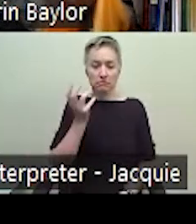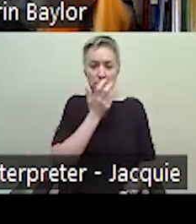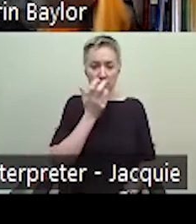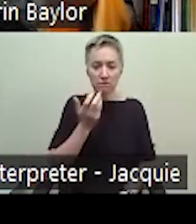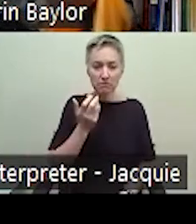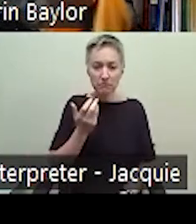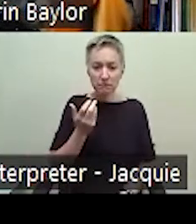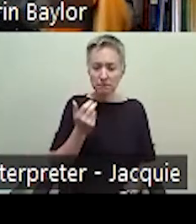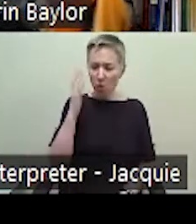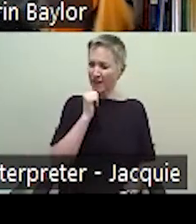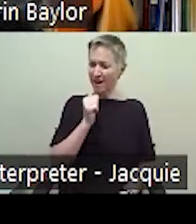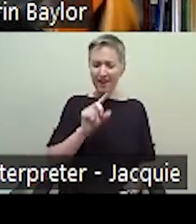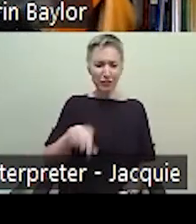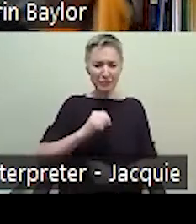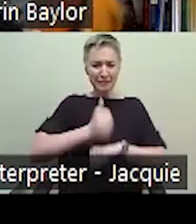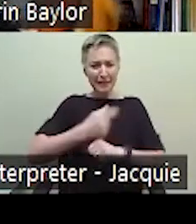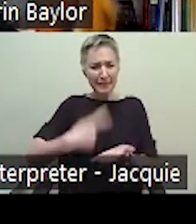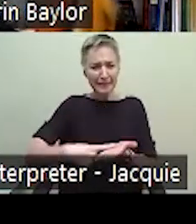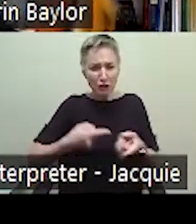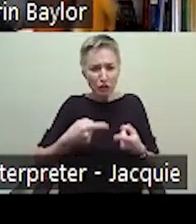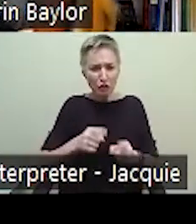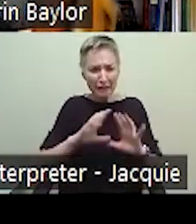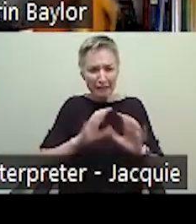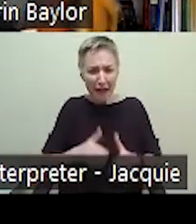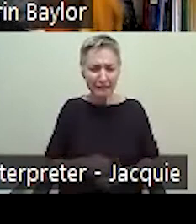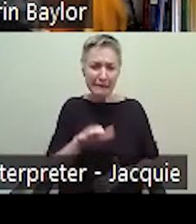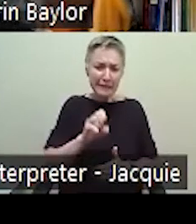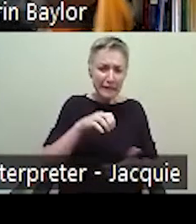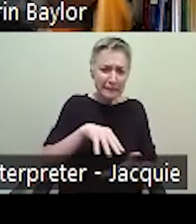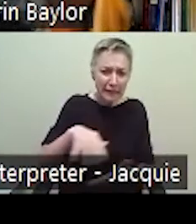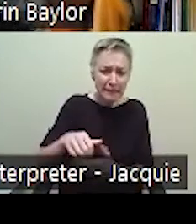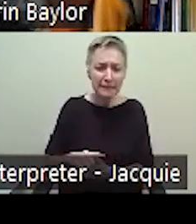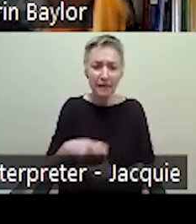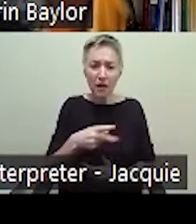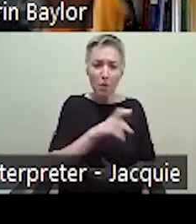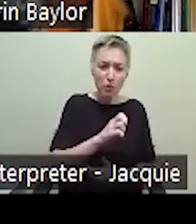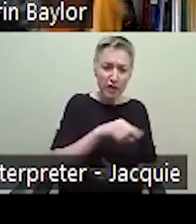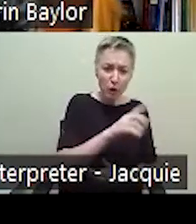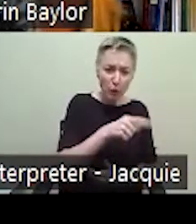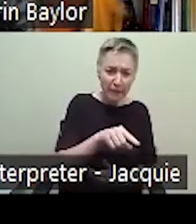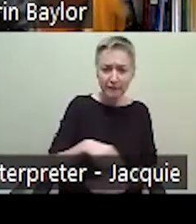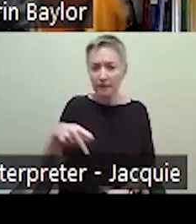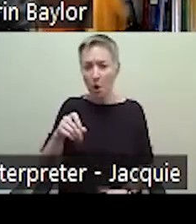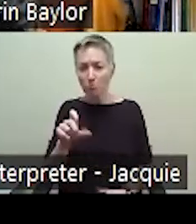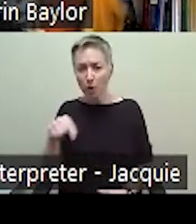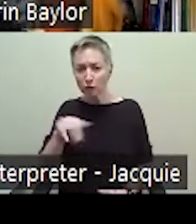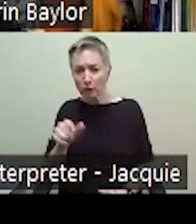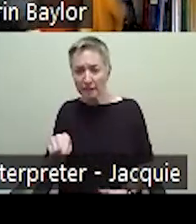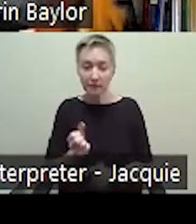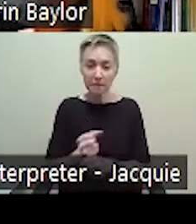in class and maybe do some case studies and just leave it at that, do a pre and post quiz to make sure that they understand what they need to know.